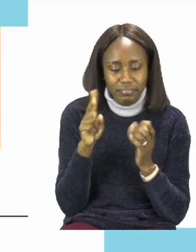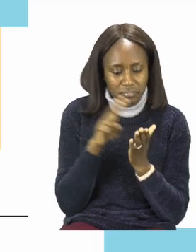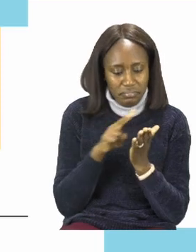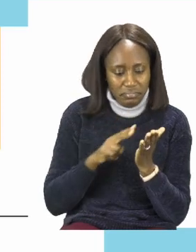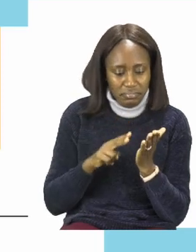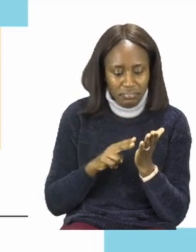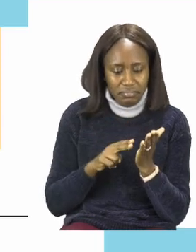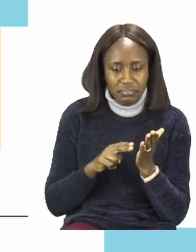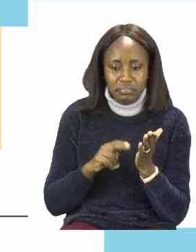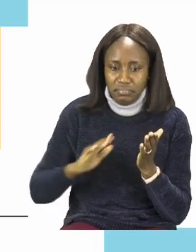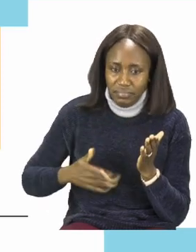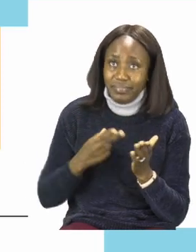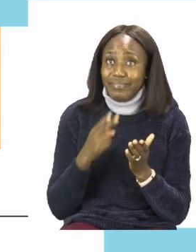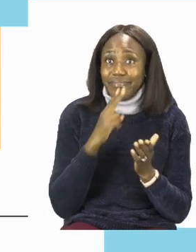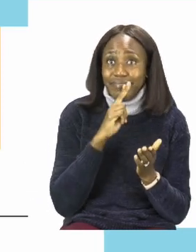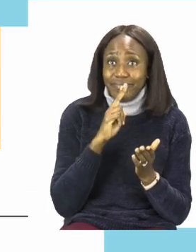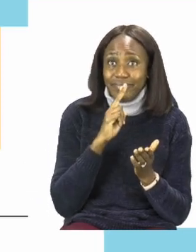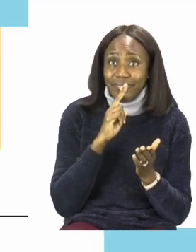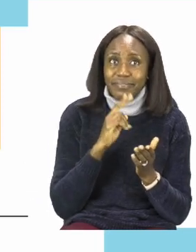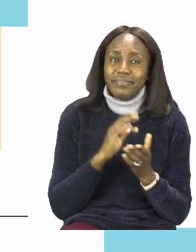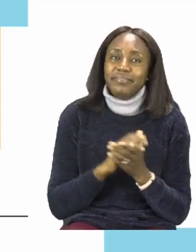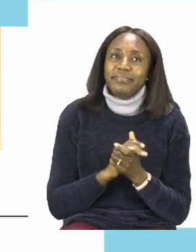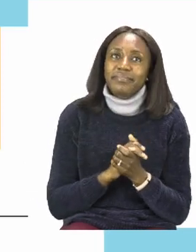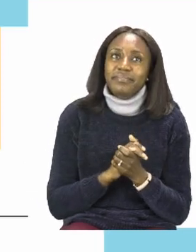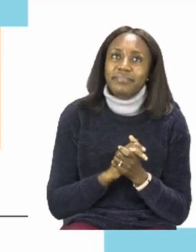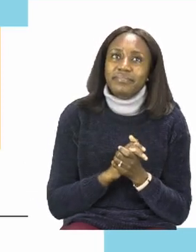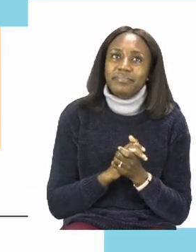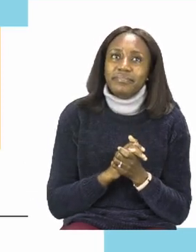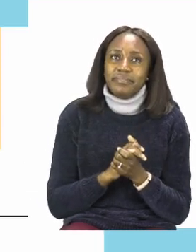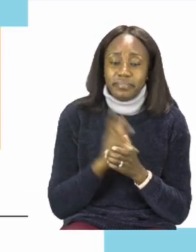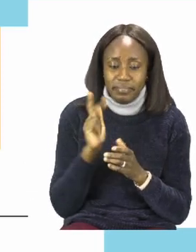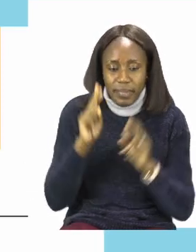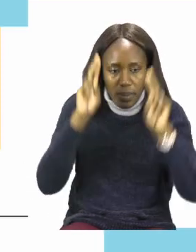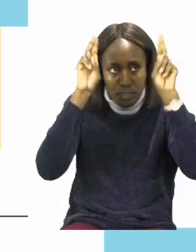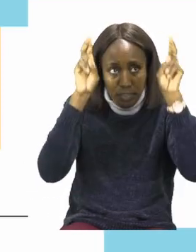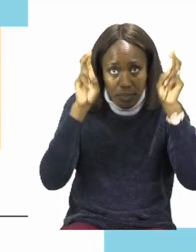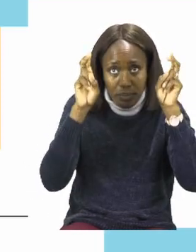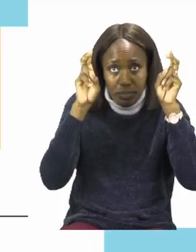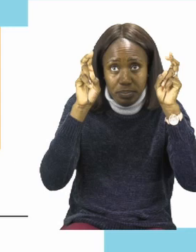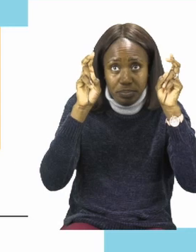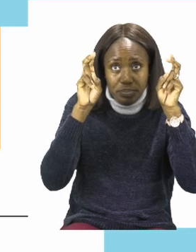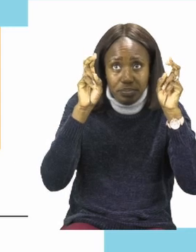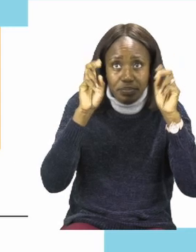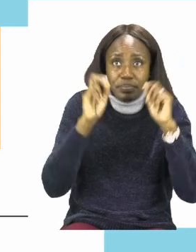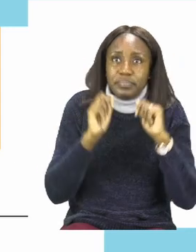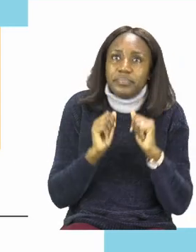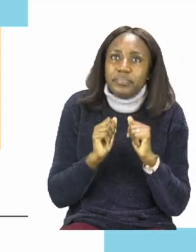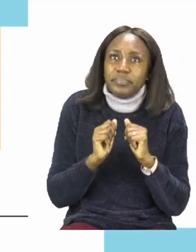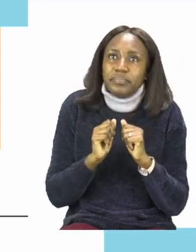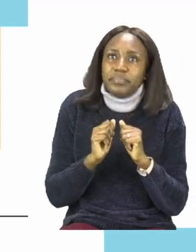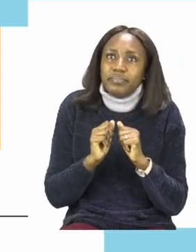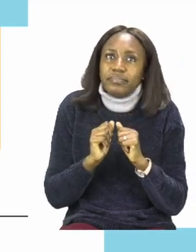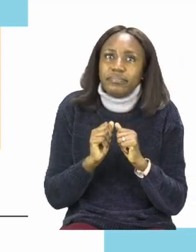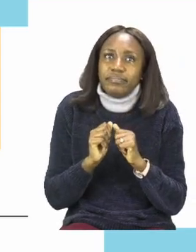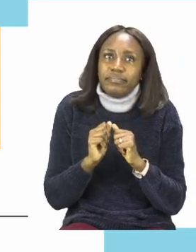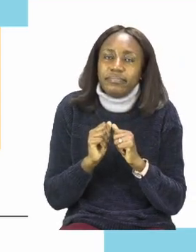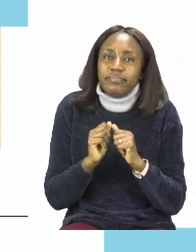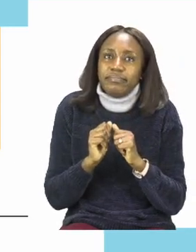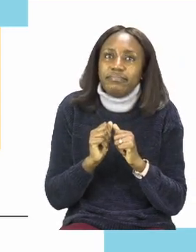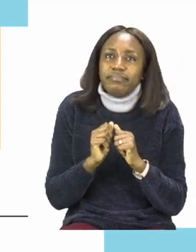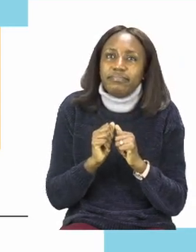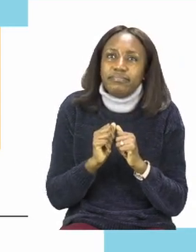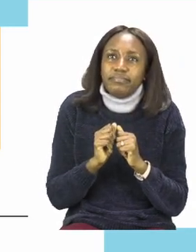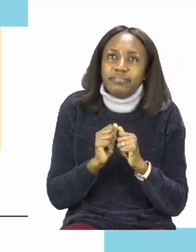find our answers. We will start at the heading. Remember to follow me with your pencil or